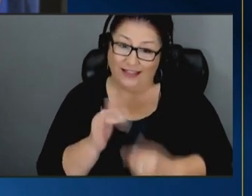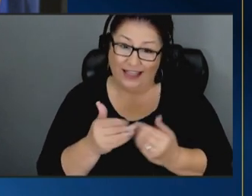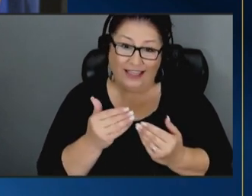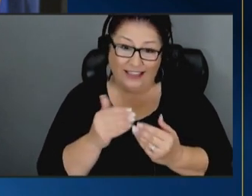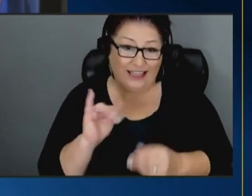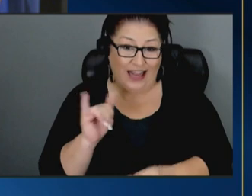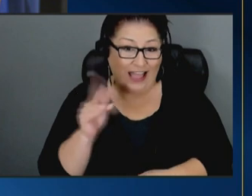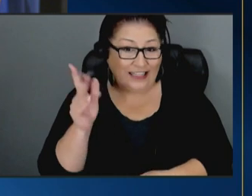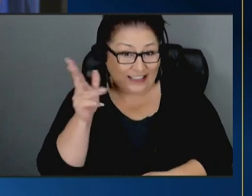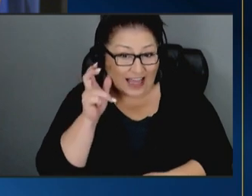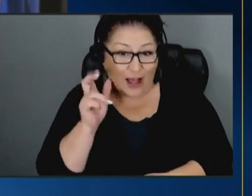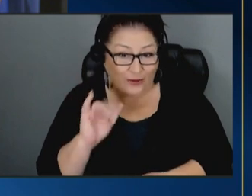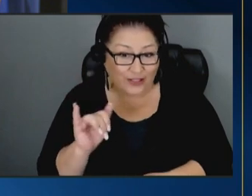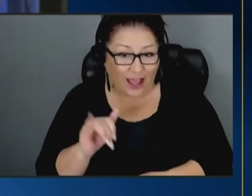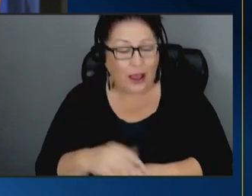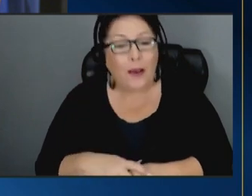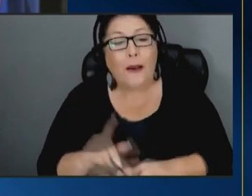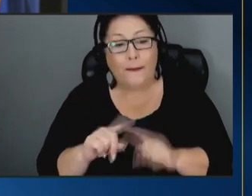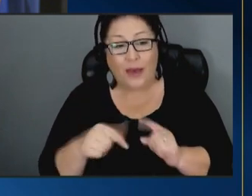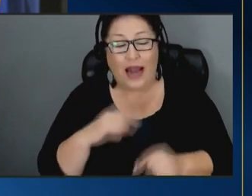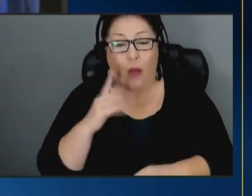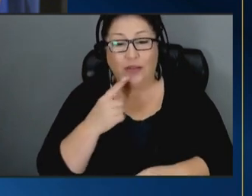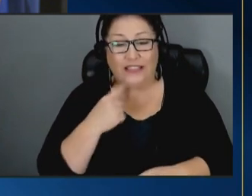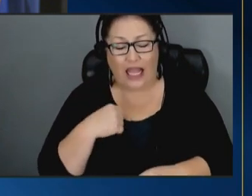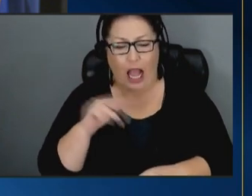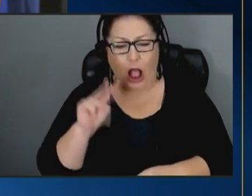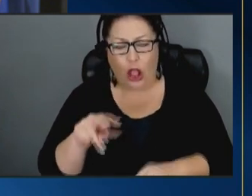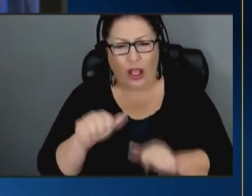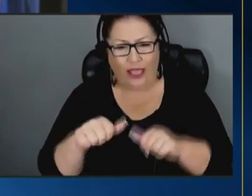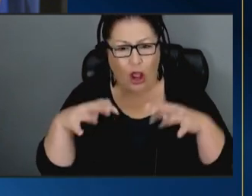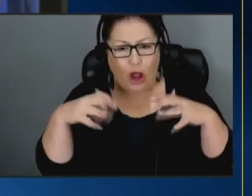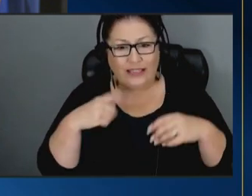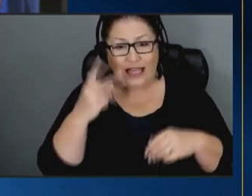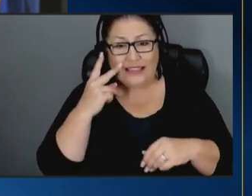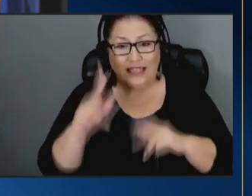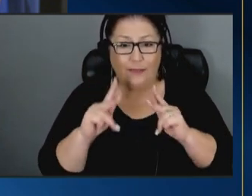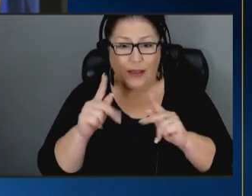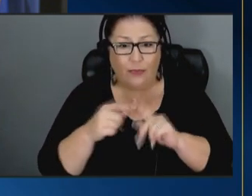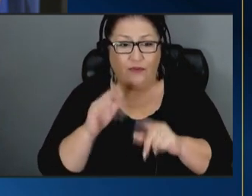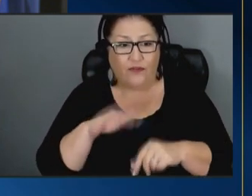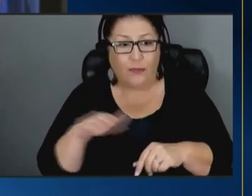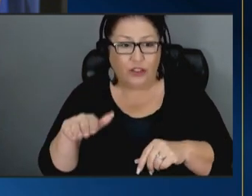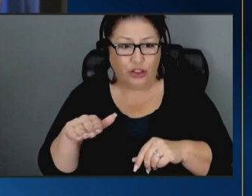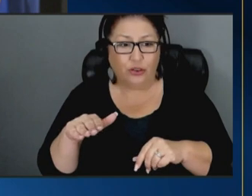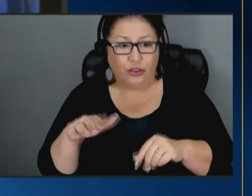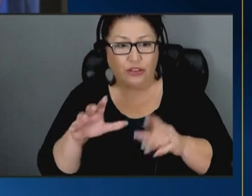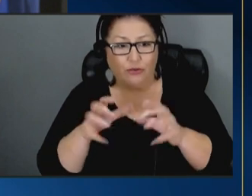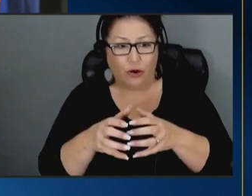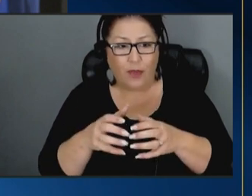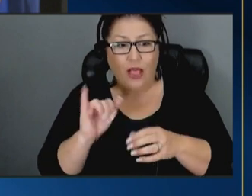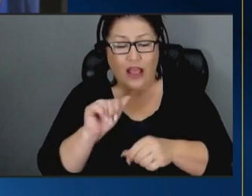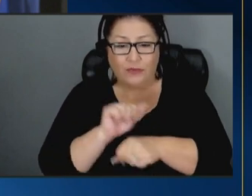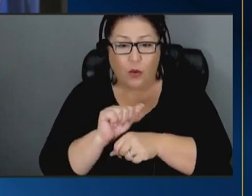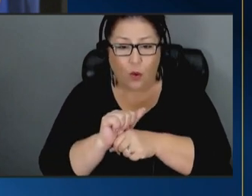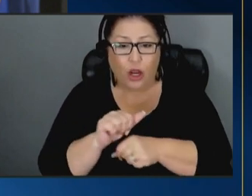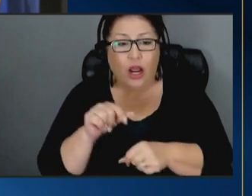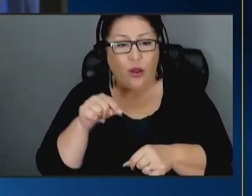it sounds but i will say as i look in the audience i see people from the children's bureau who have been working on this issue